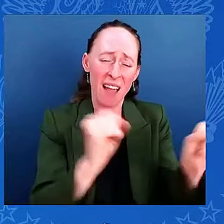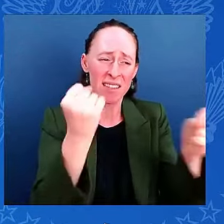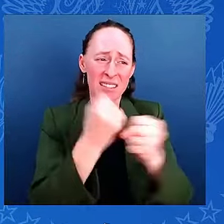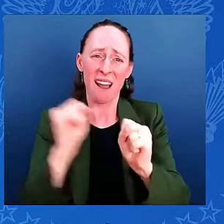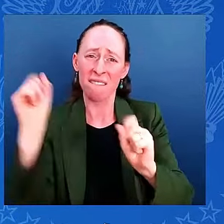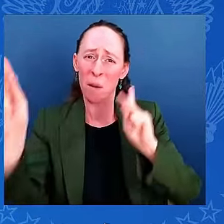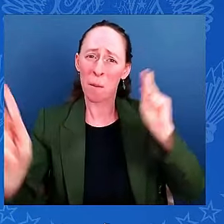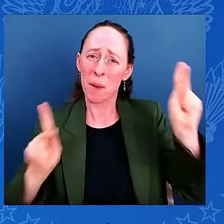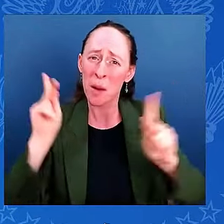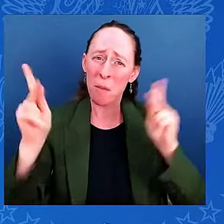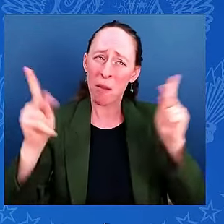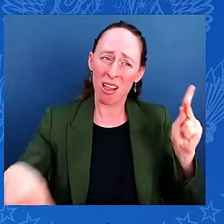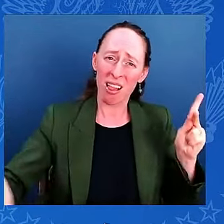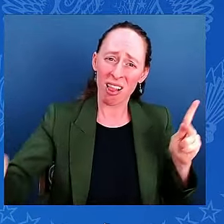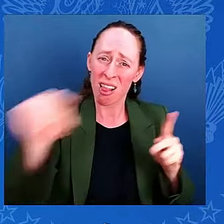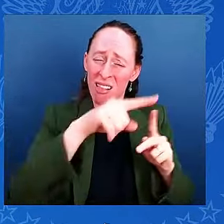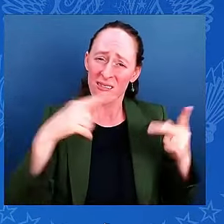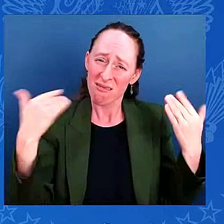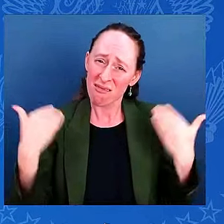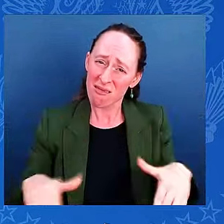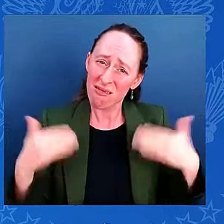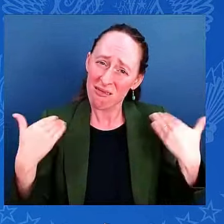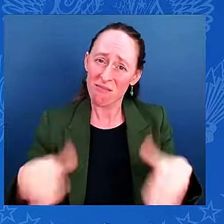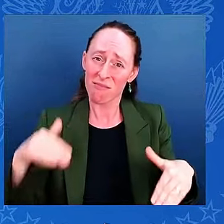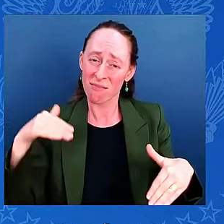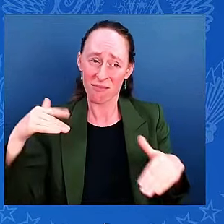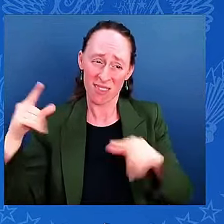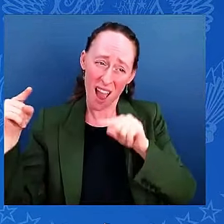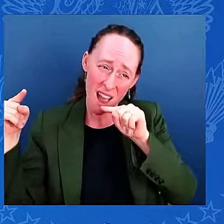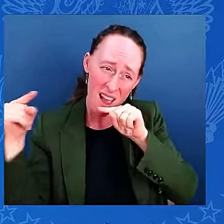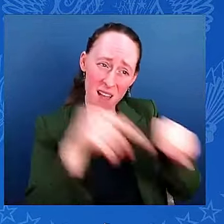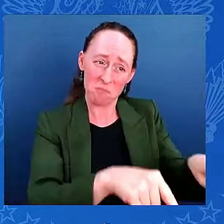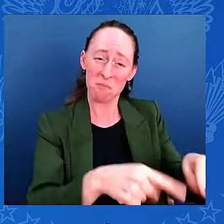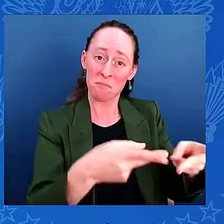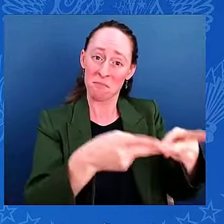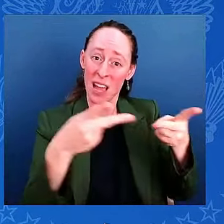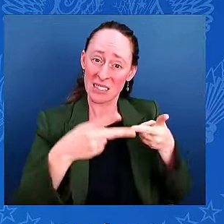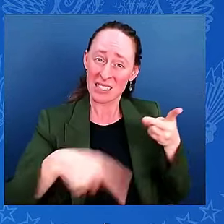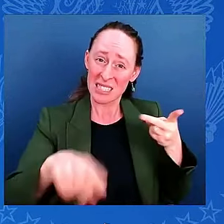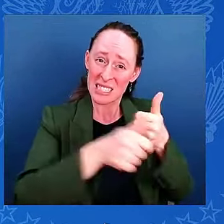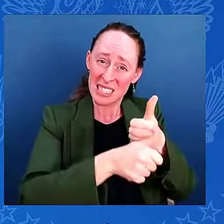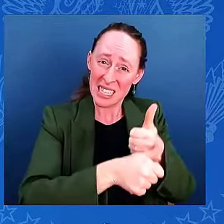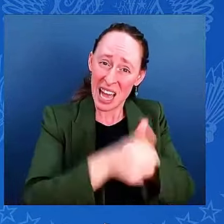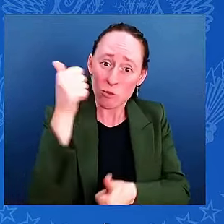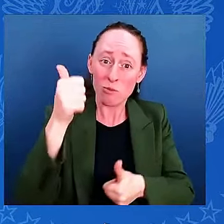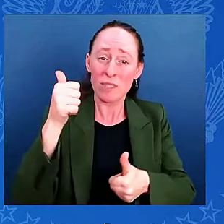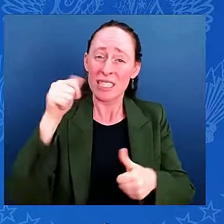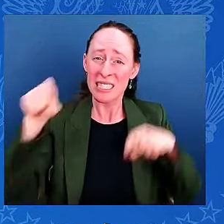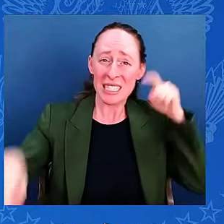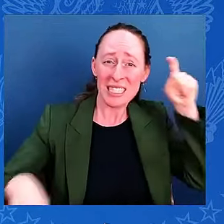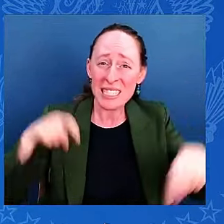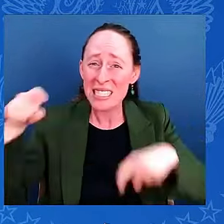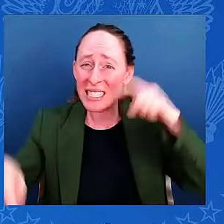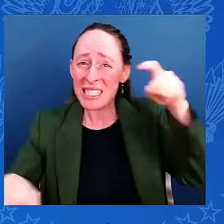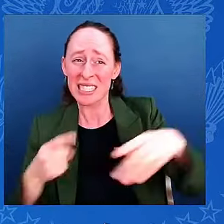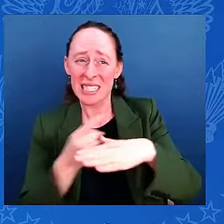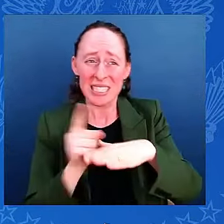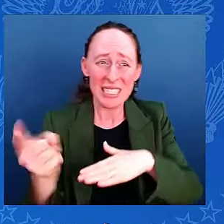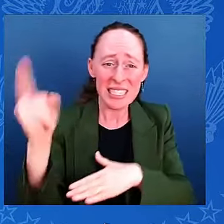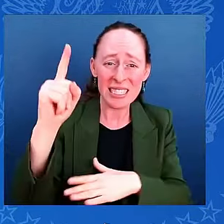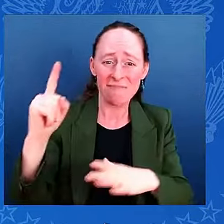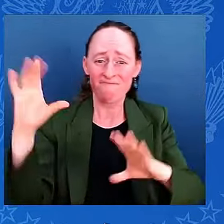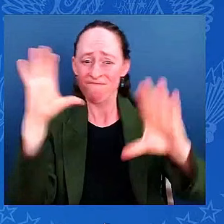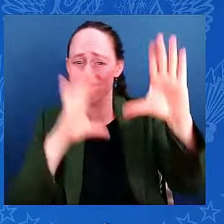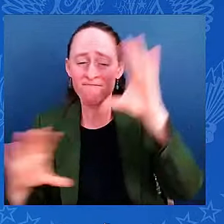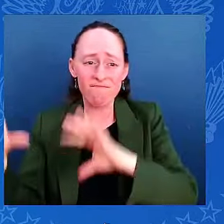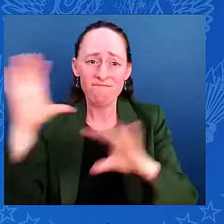climbing on hillsides to reach people who were cut off by Helena, Army National Guard flying through the gale wind